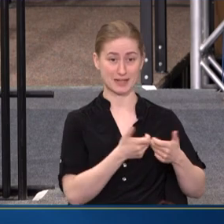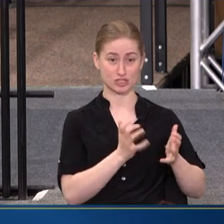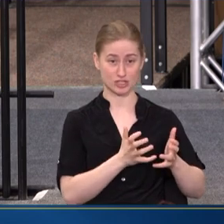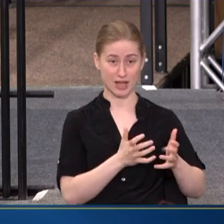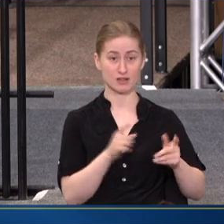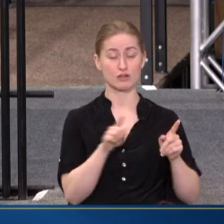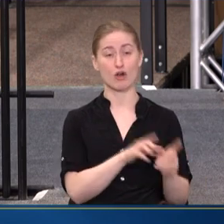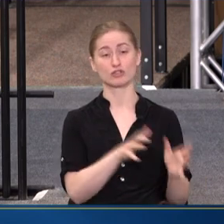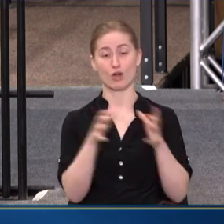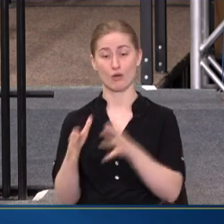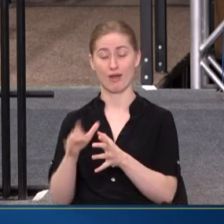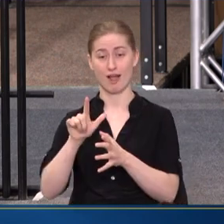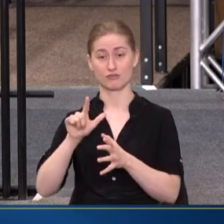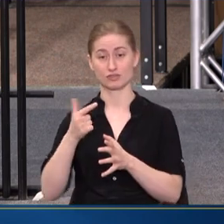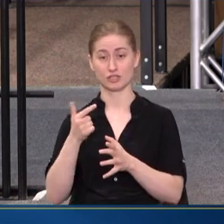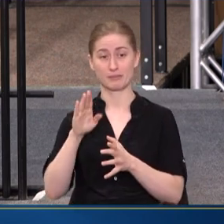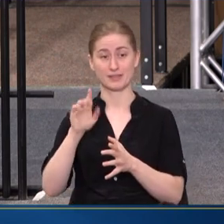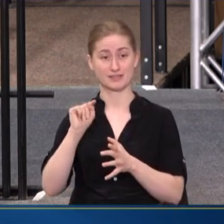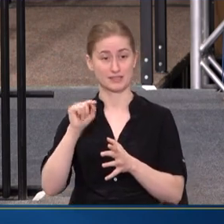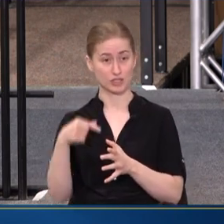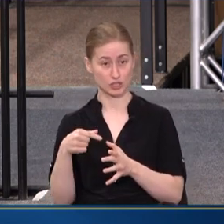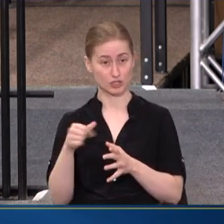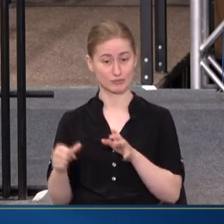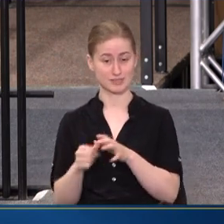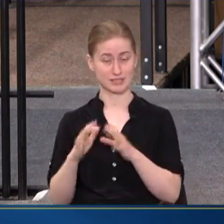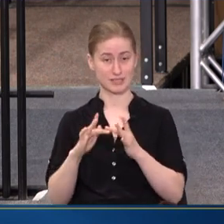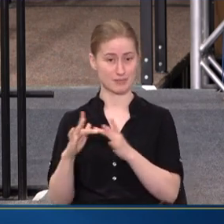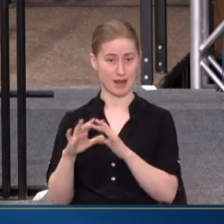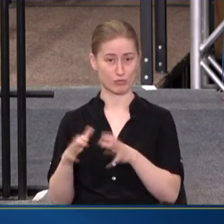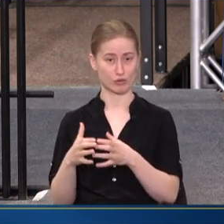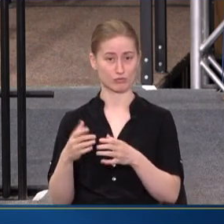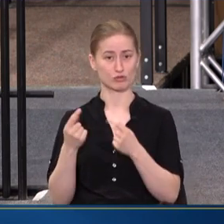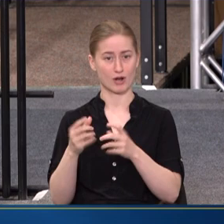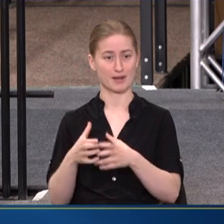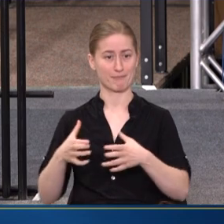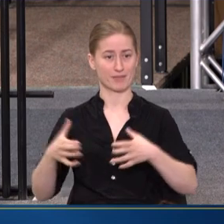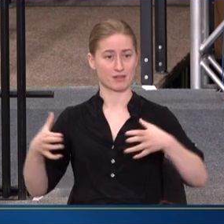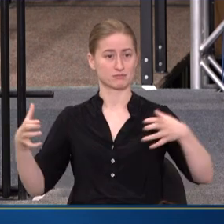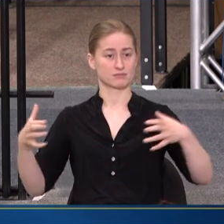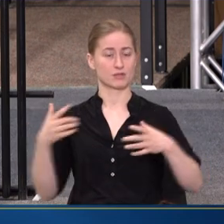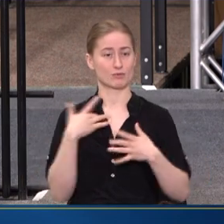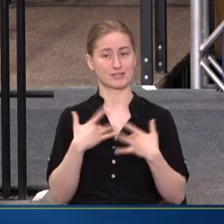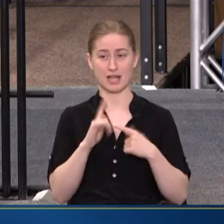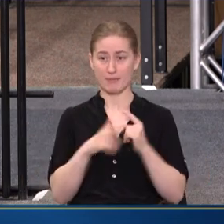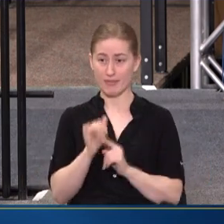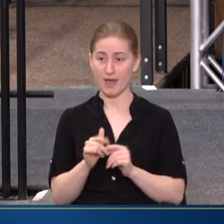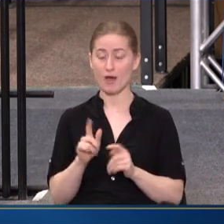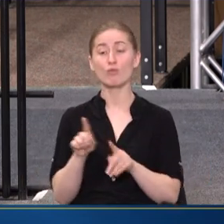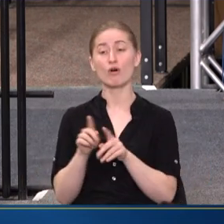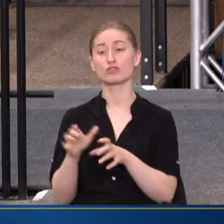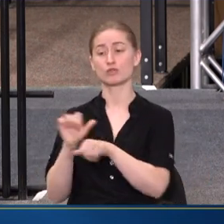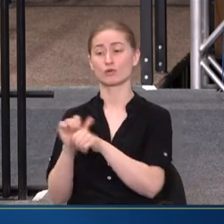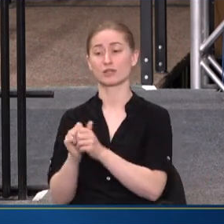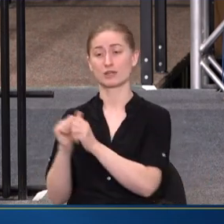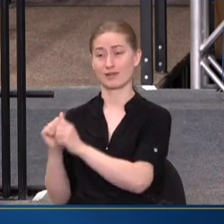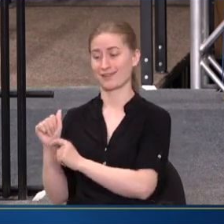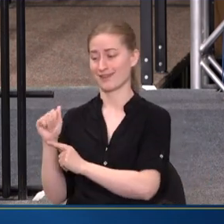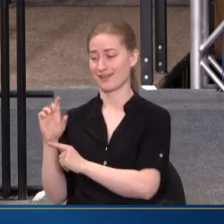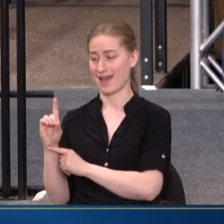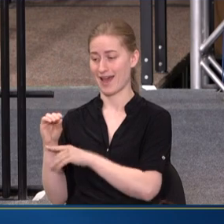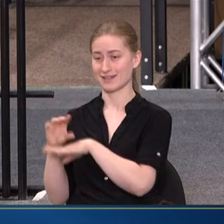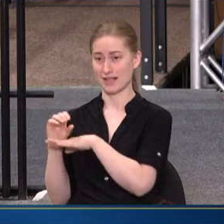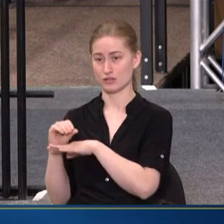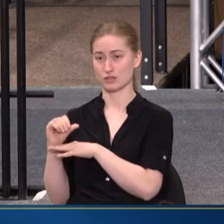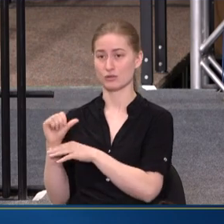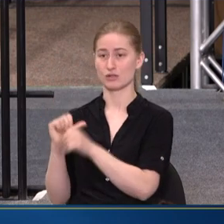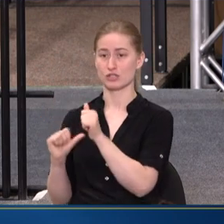LGBTQ SUBNETWORK THAT WE'RE CONTINUING TO BUILD OUT AND EXCITED ABOUT THAT. WE'RE ALSO WORKING WITH THE AD COUNCIL AND